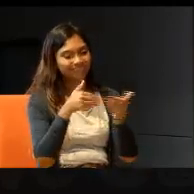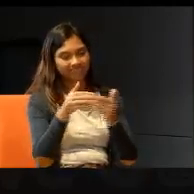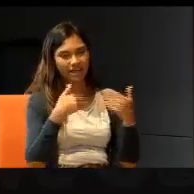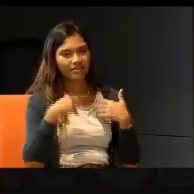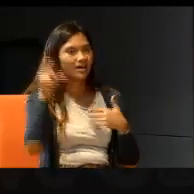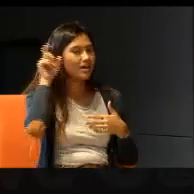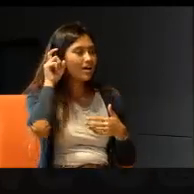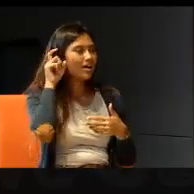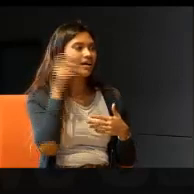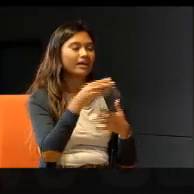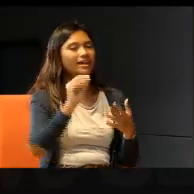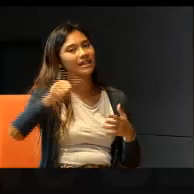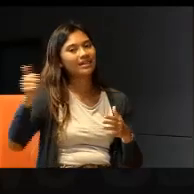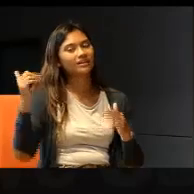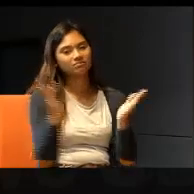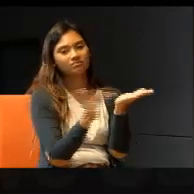and other,